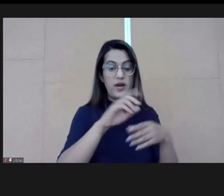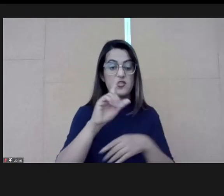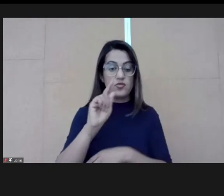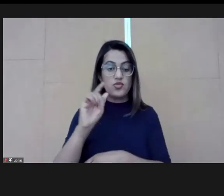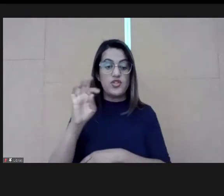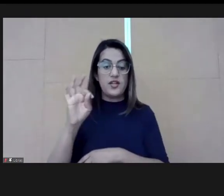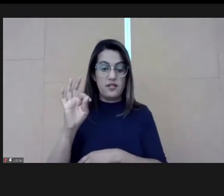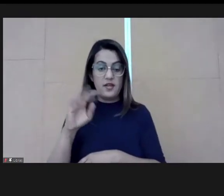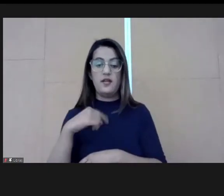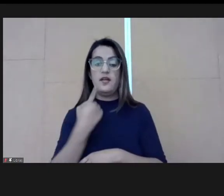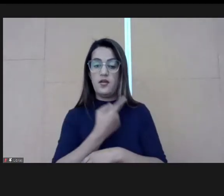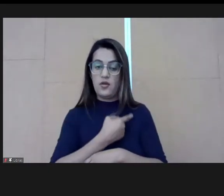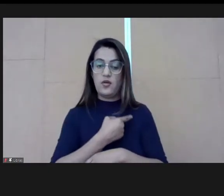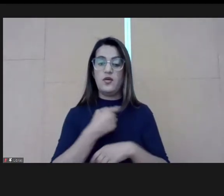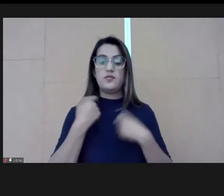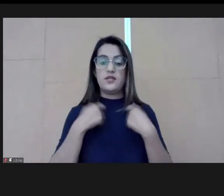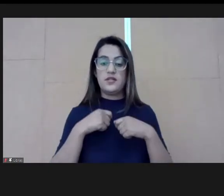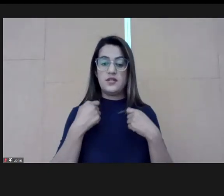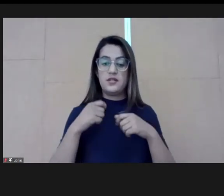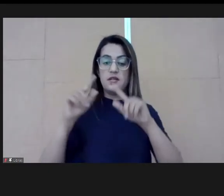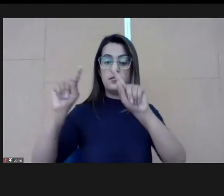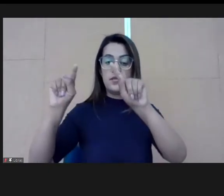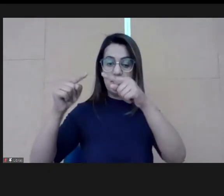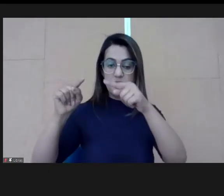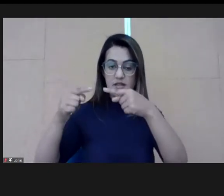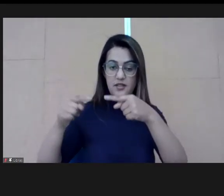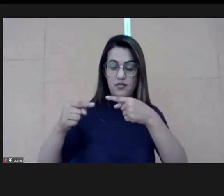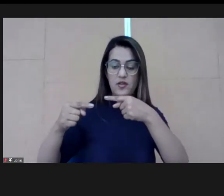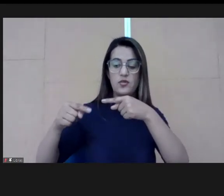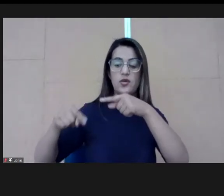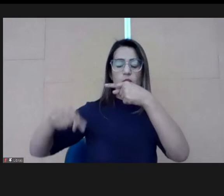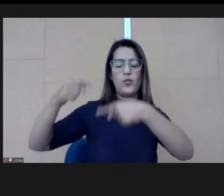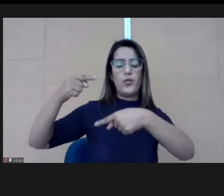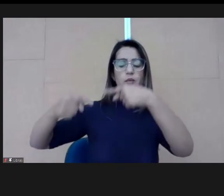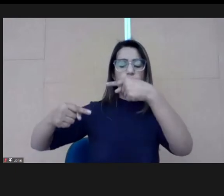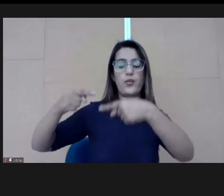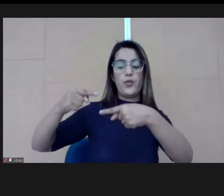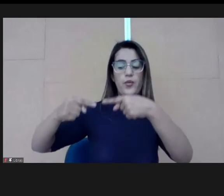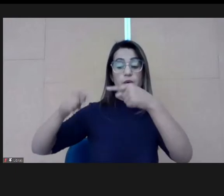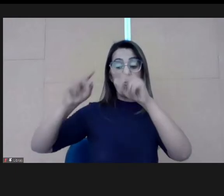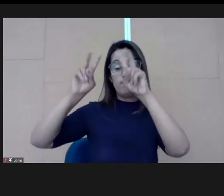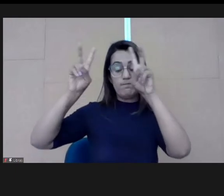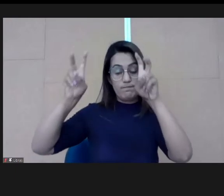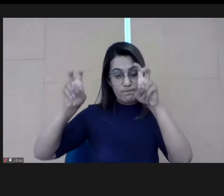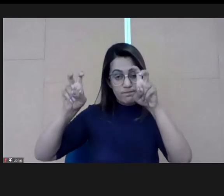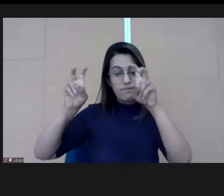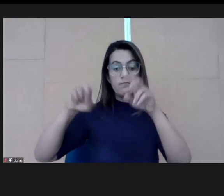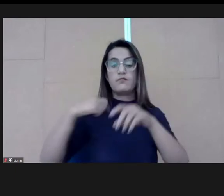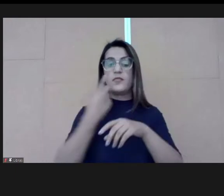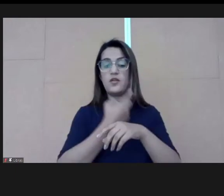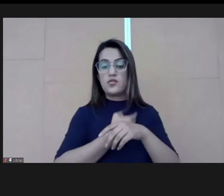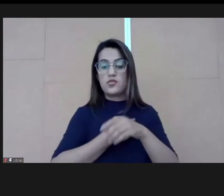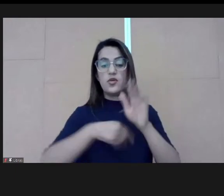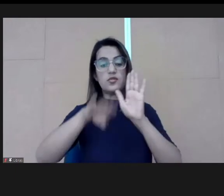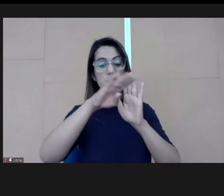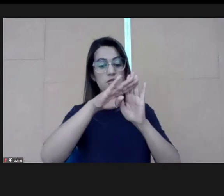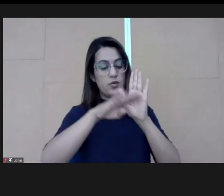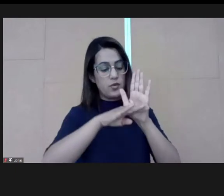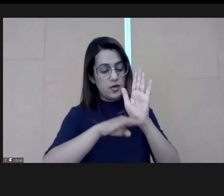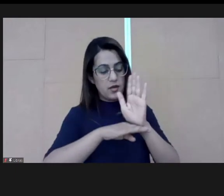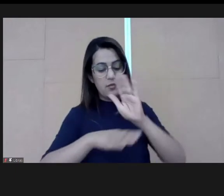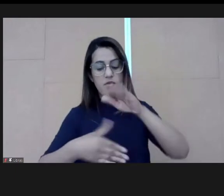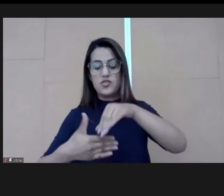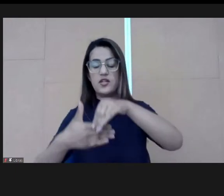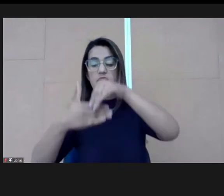that. I am part of this working group, and we discuss just, we don't discuss this a